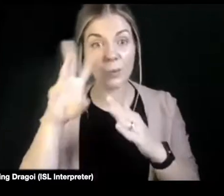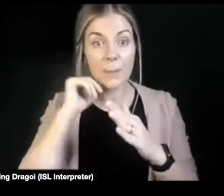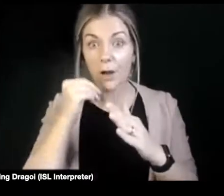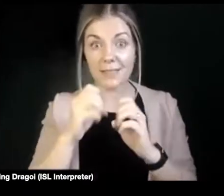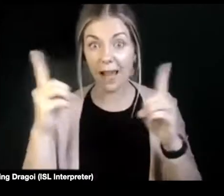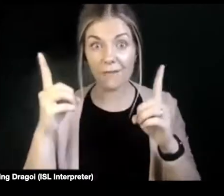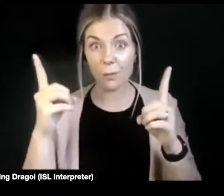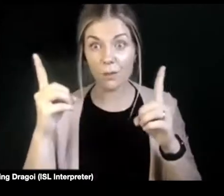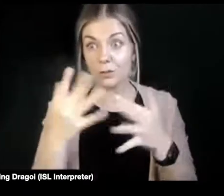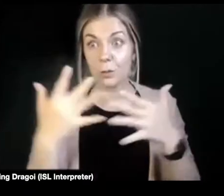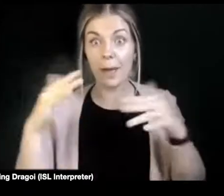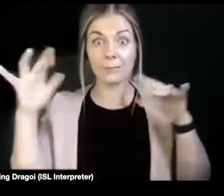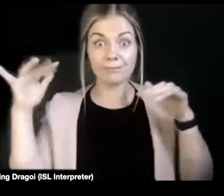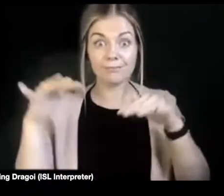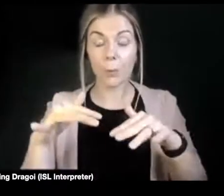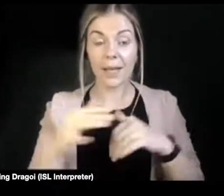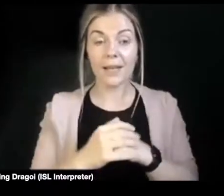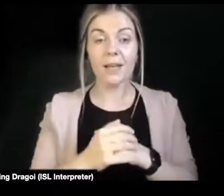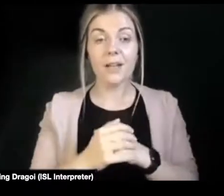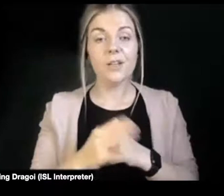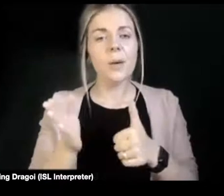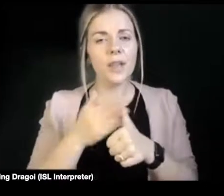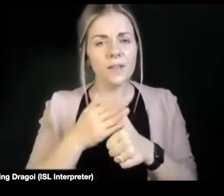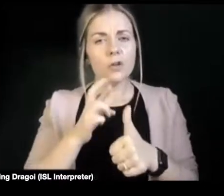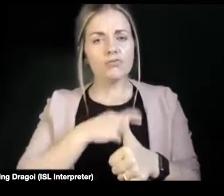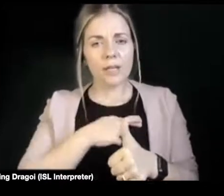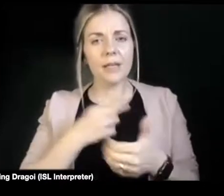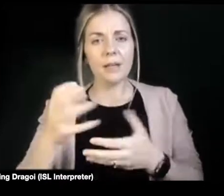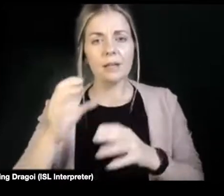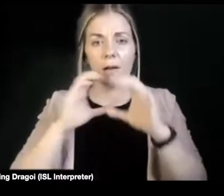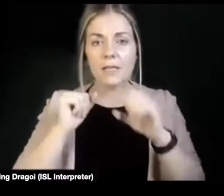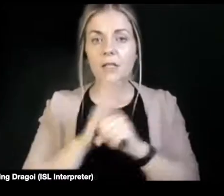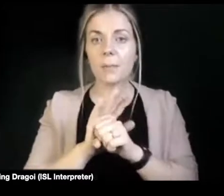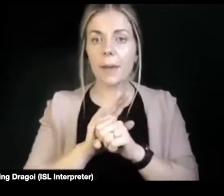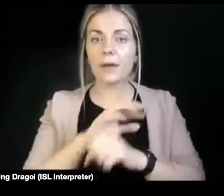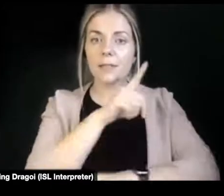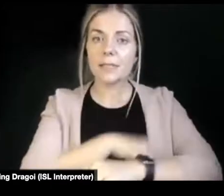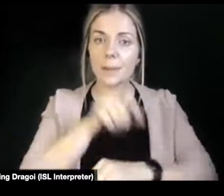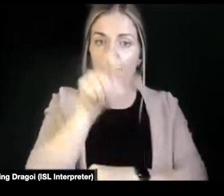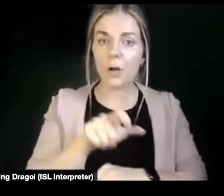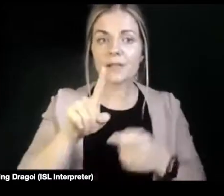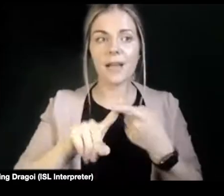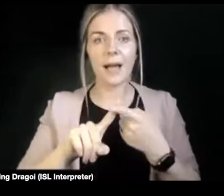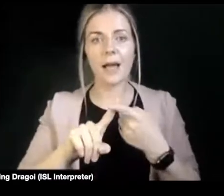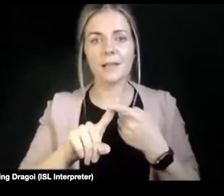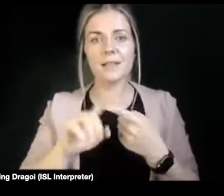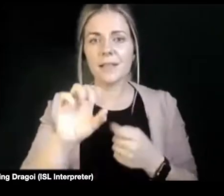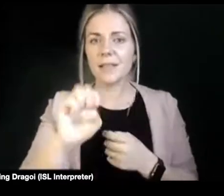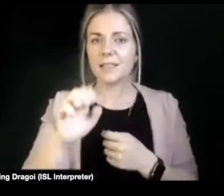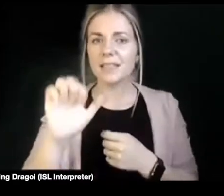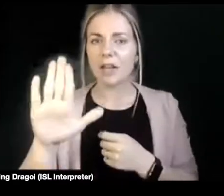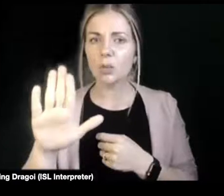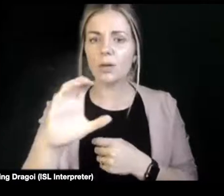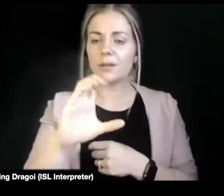real conversation about disabled persons and sexual citizenship and being parents and that